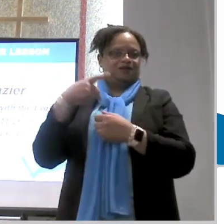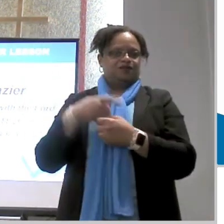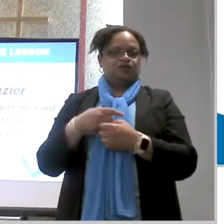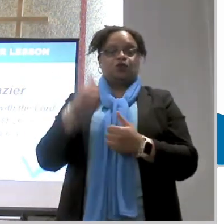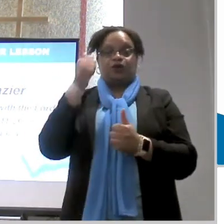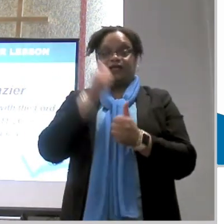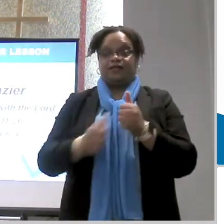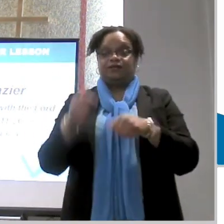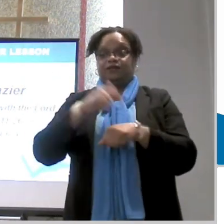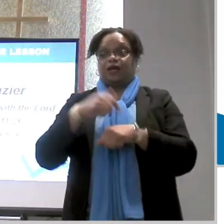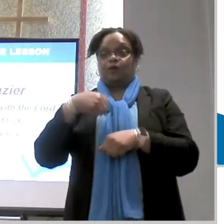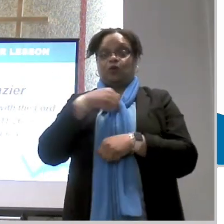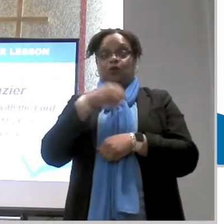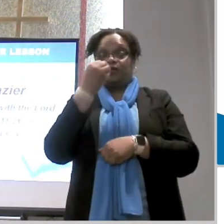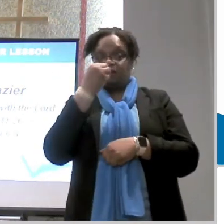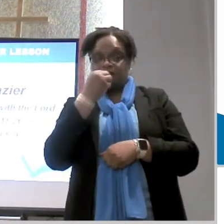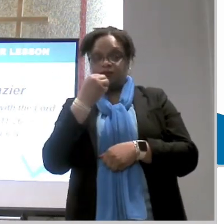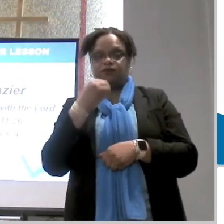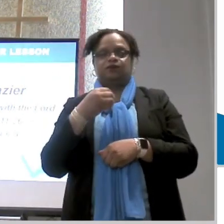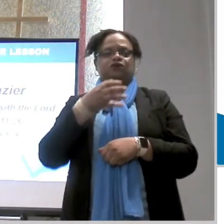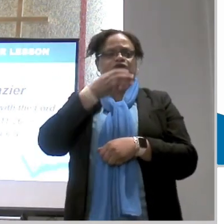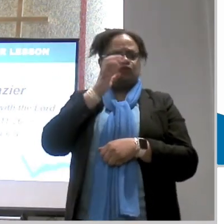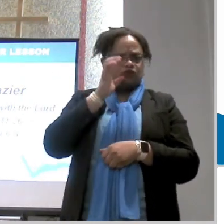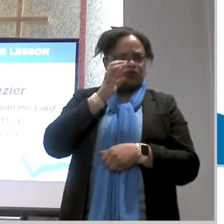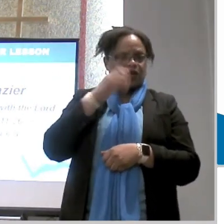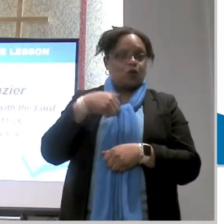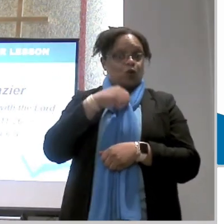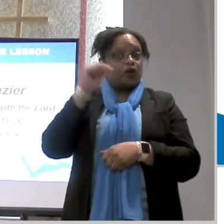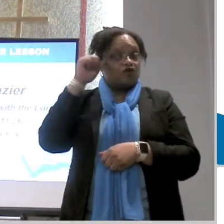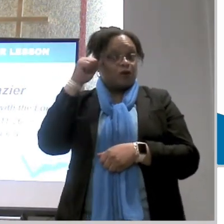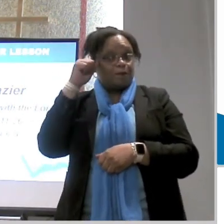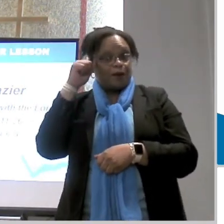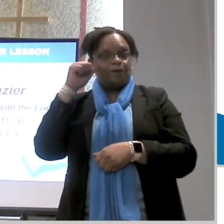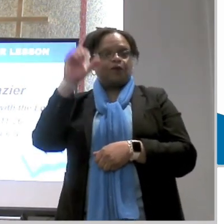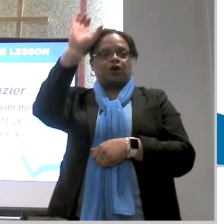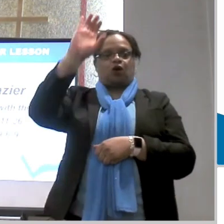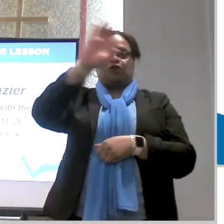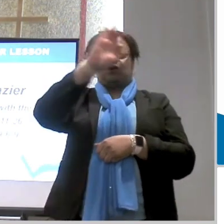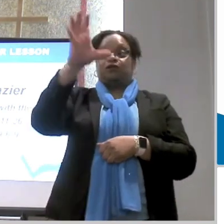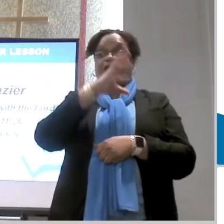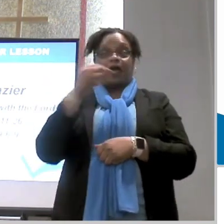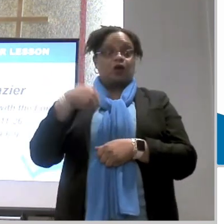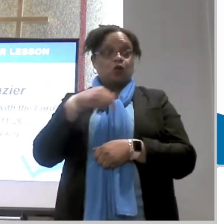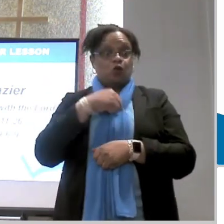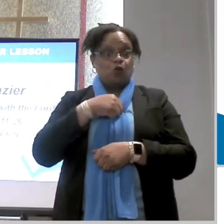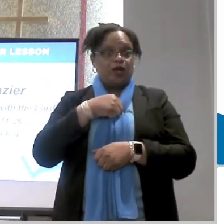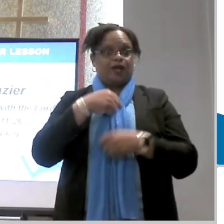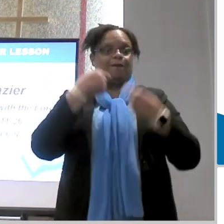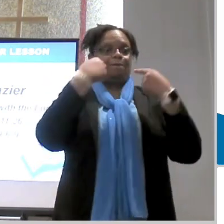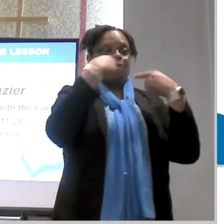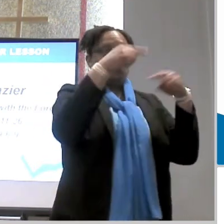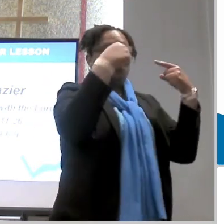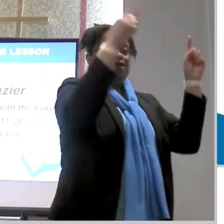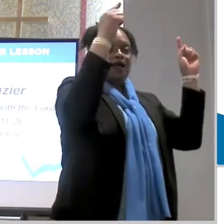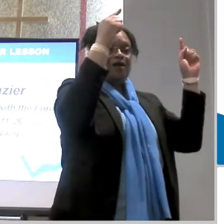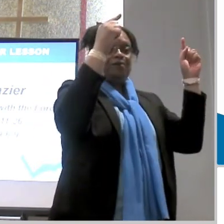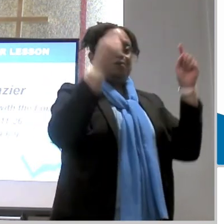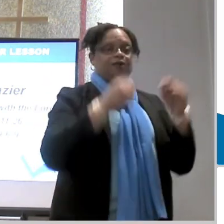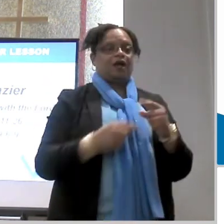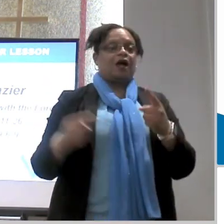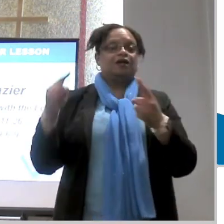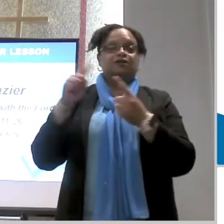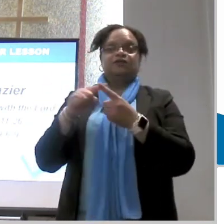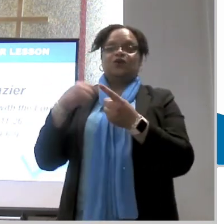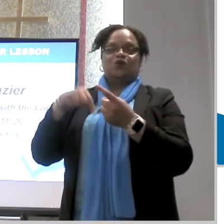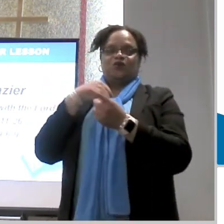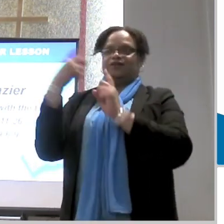partake the bread and the cup we're not only remembering christ's sacrifice on the cross we're actively proclaiming him until